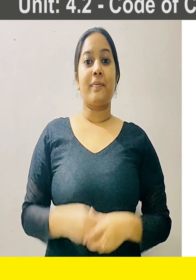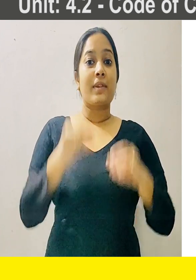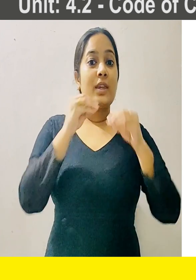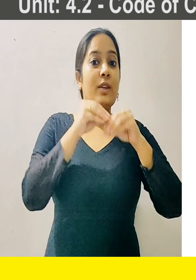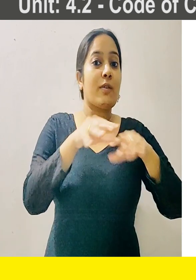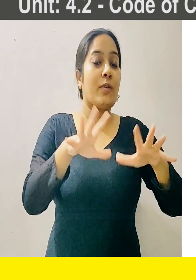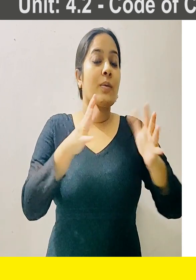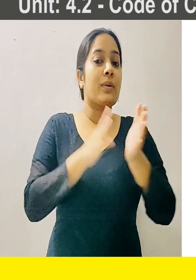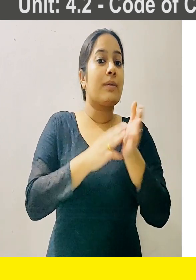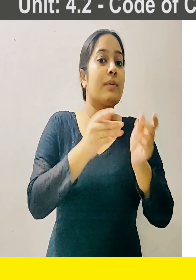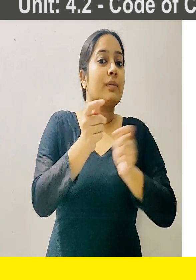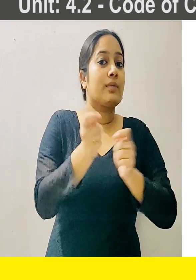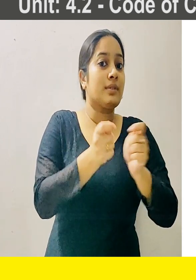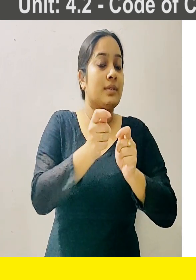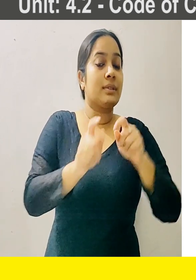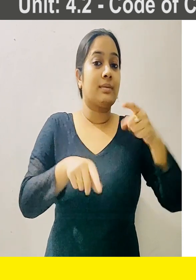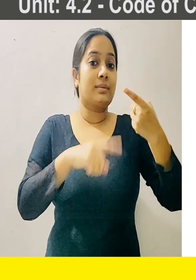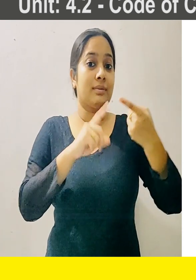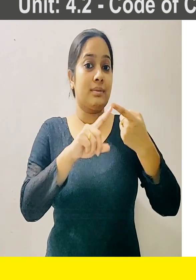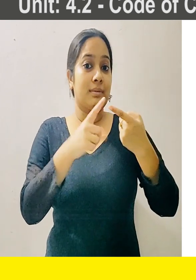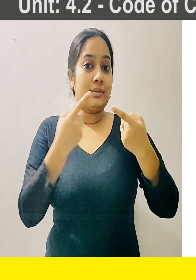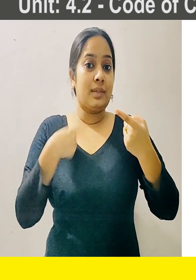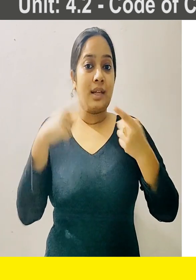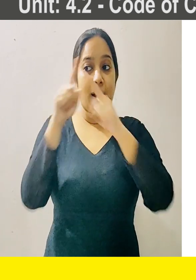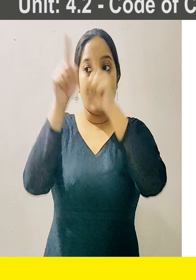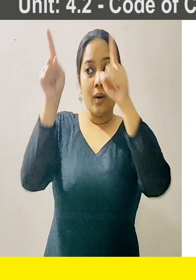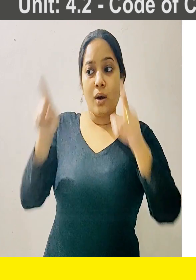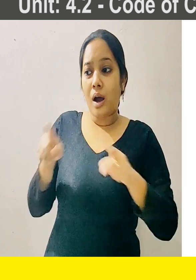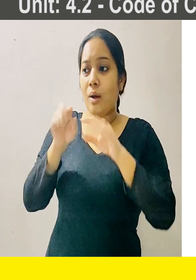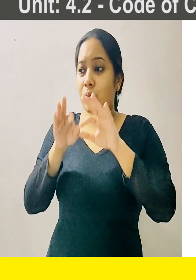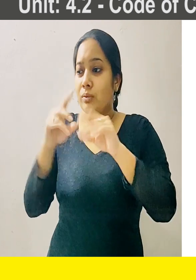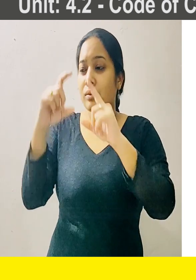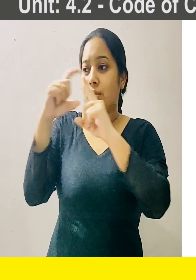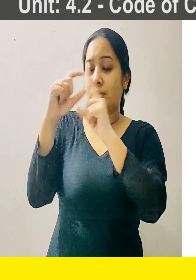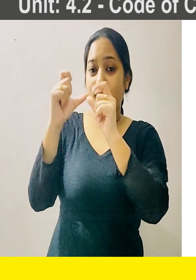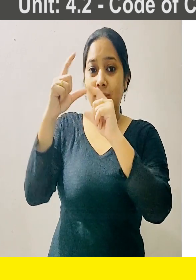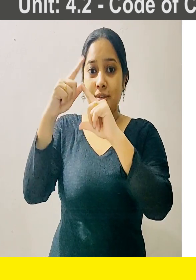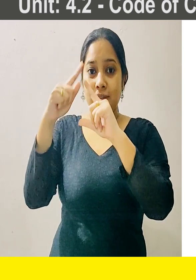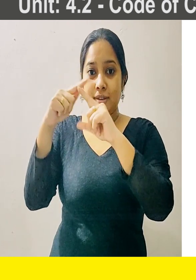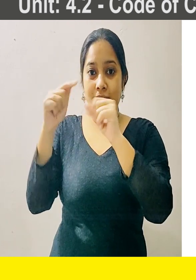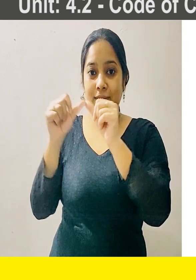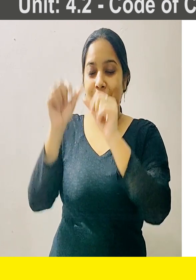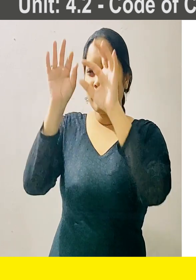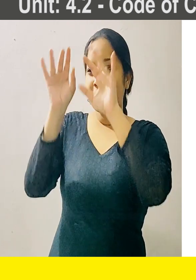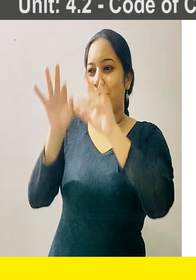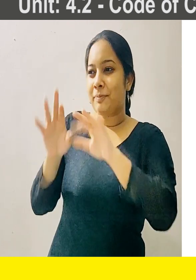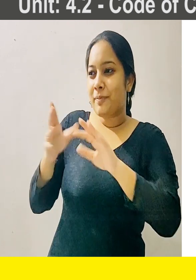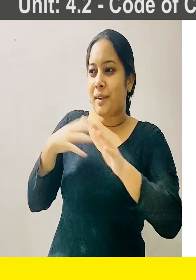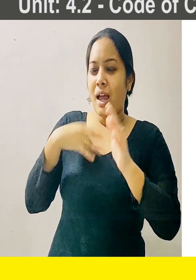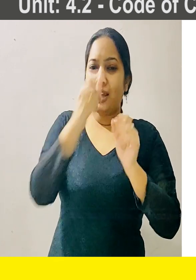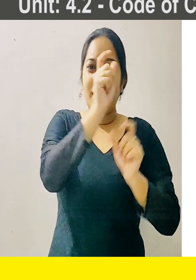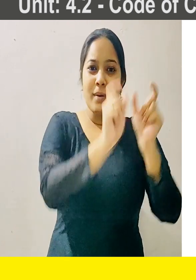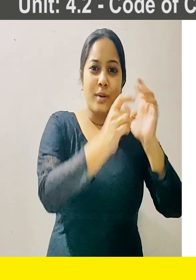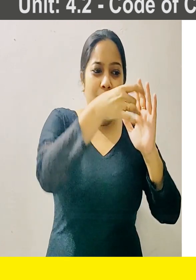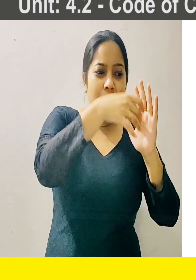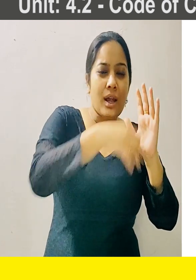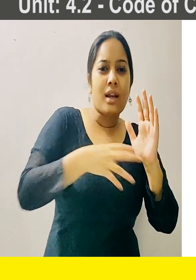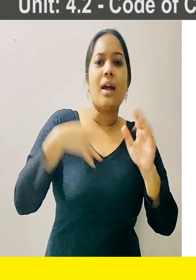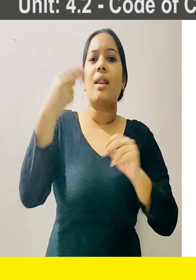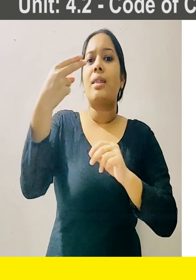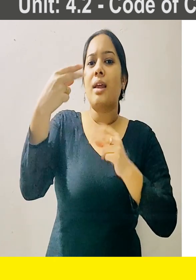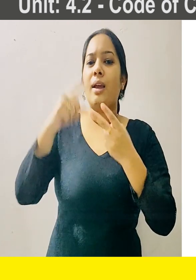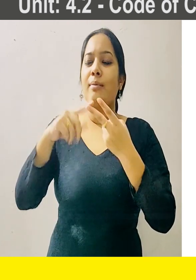Information Management. 1. Input information into a computer database by name,